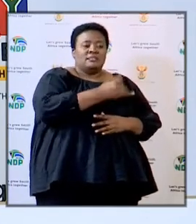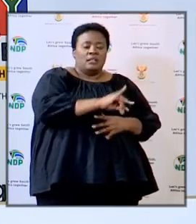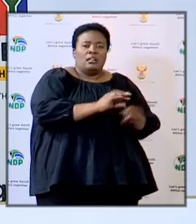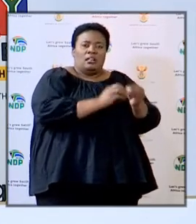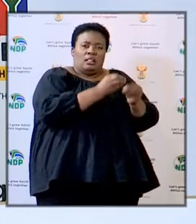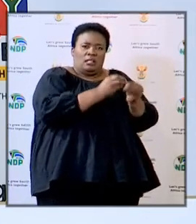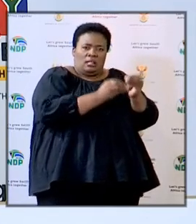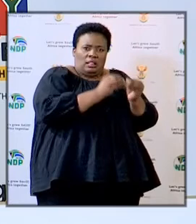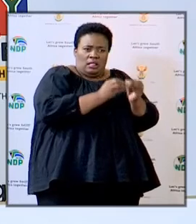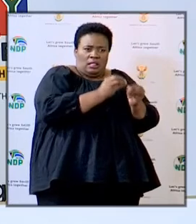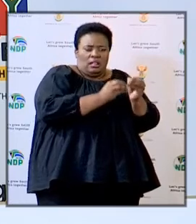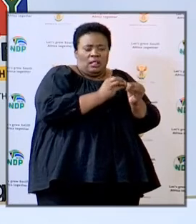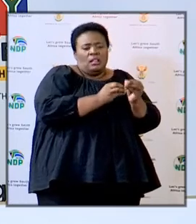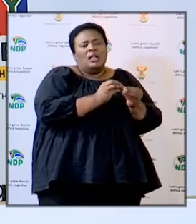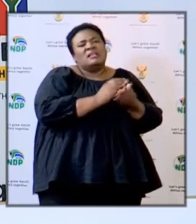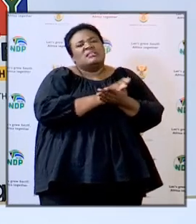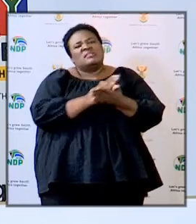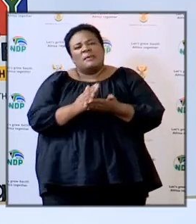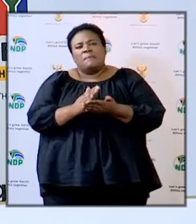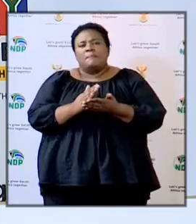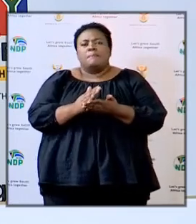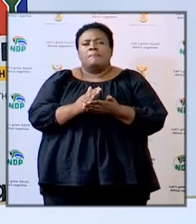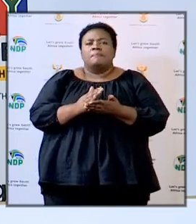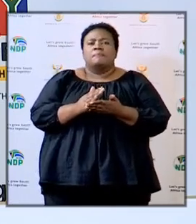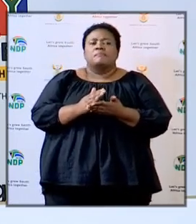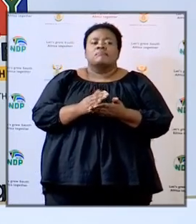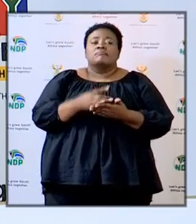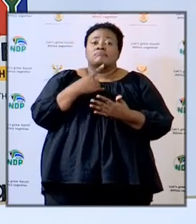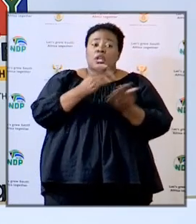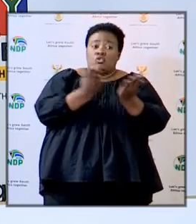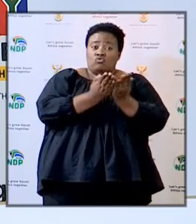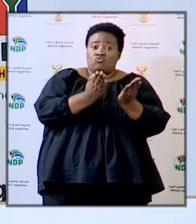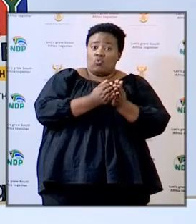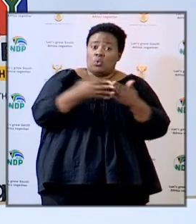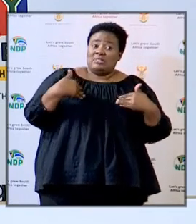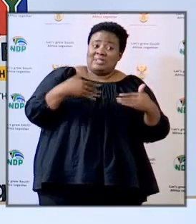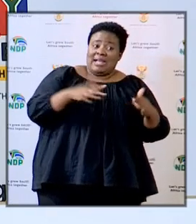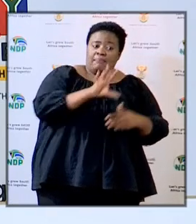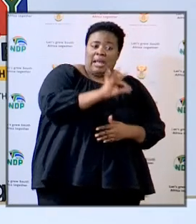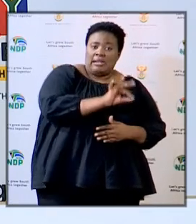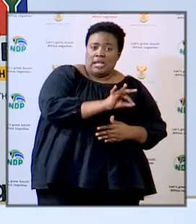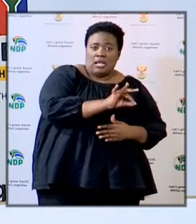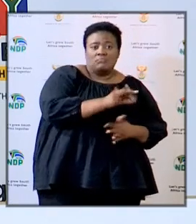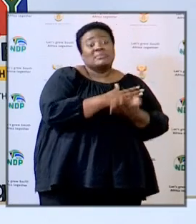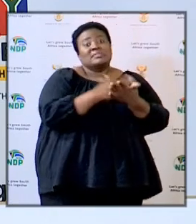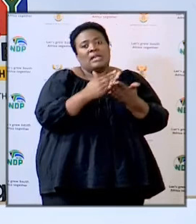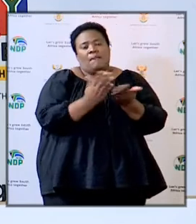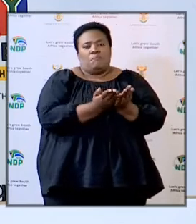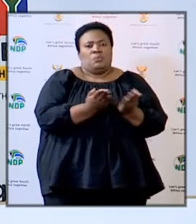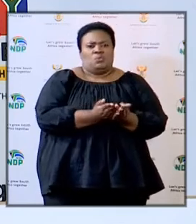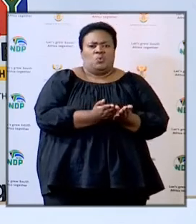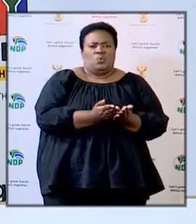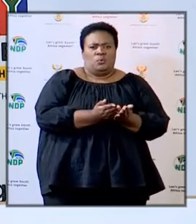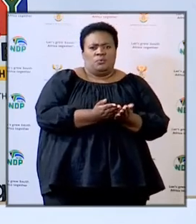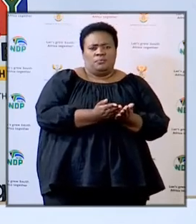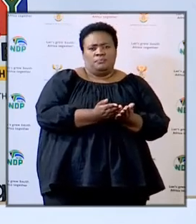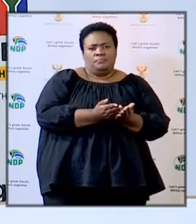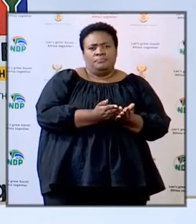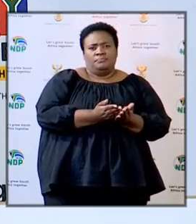under maintenance in some cases they said school will not resume on Monday these are some of the schools